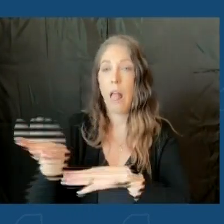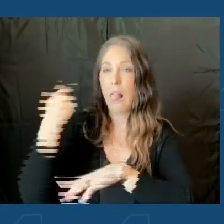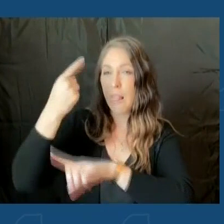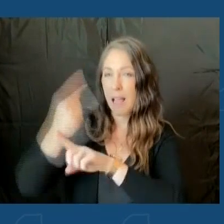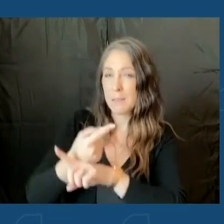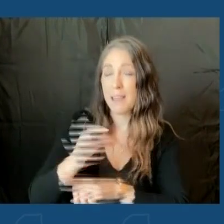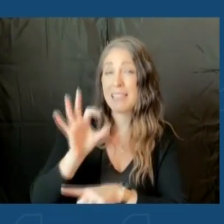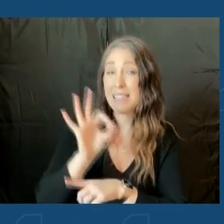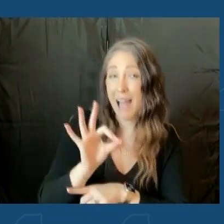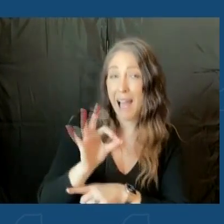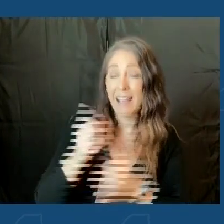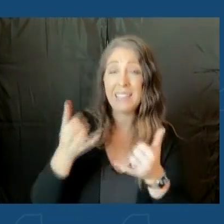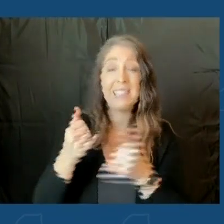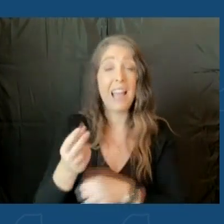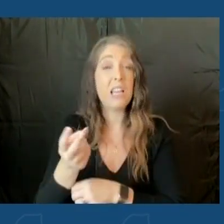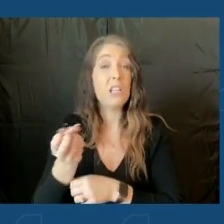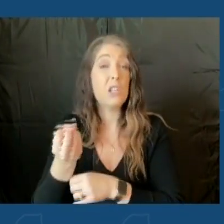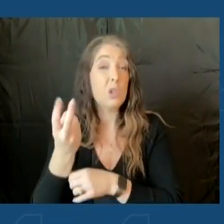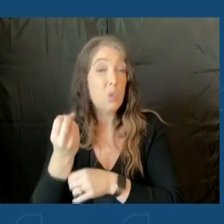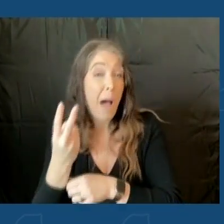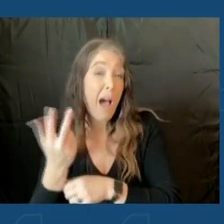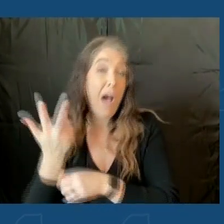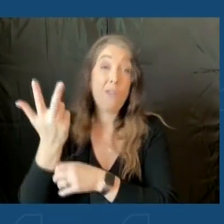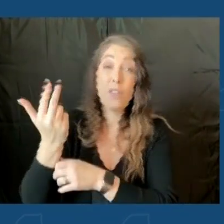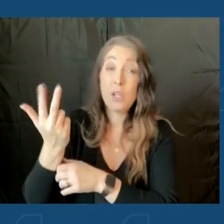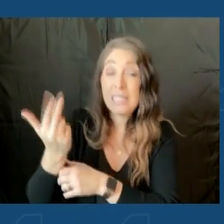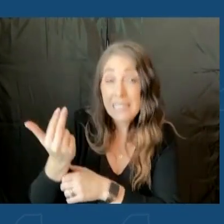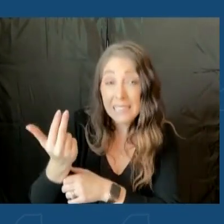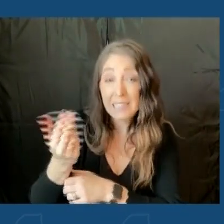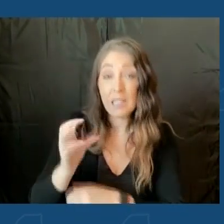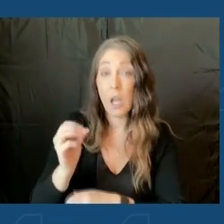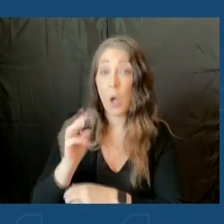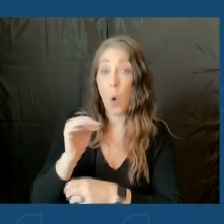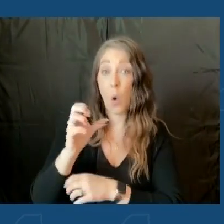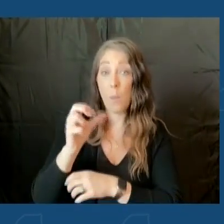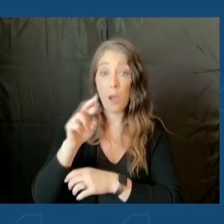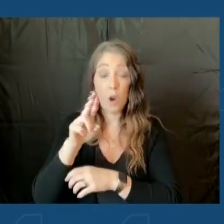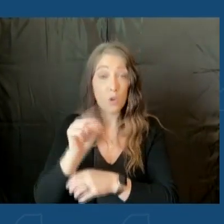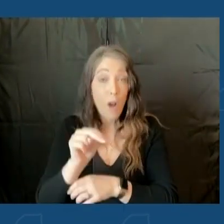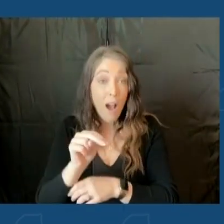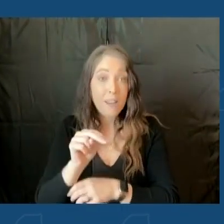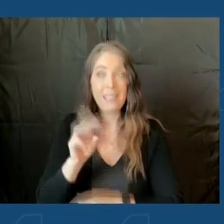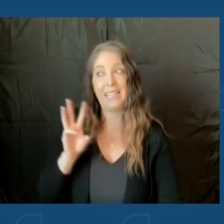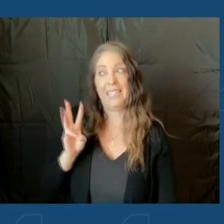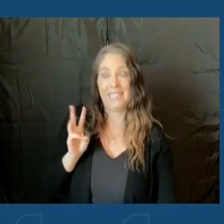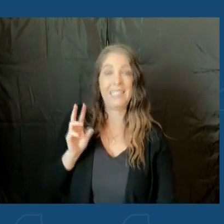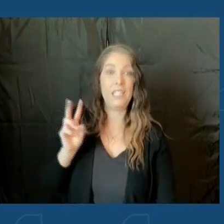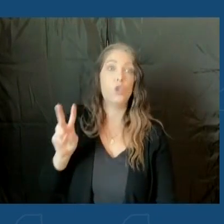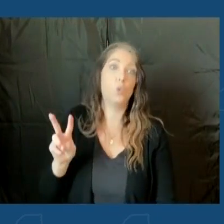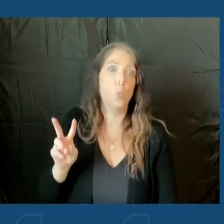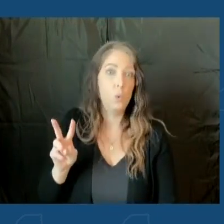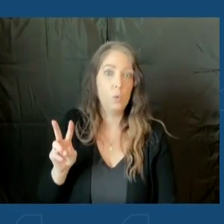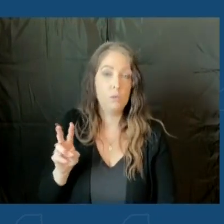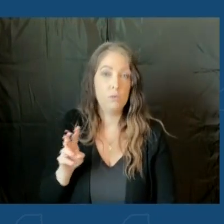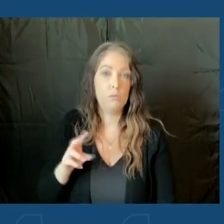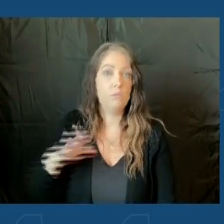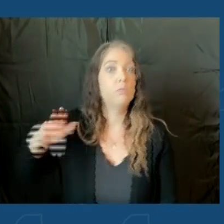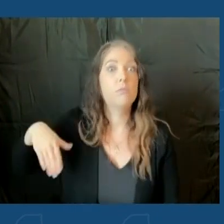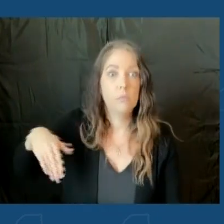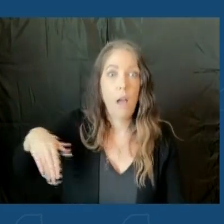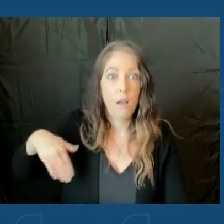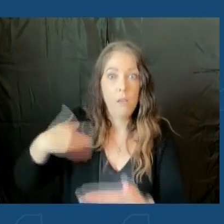Today it's 12, almost 13 per 100,000. Omicron was 62 per 100,000. So we're not there, but